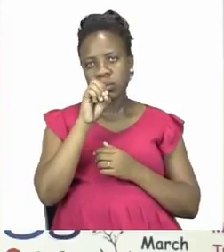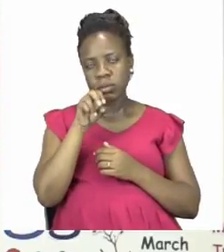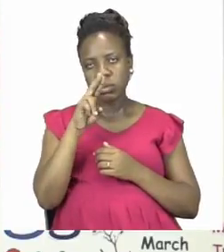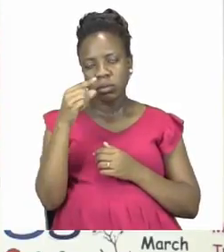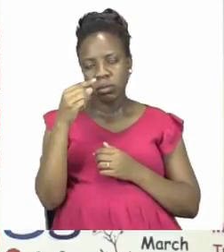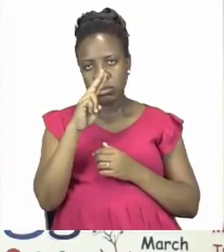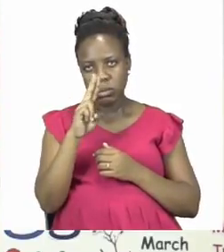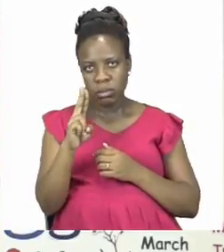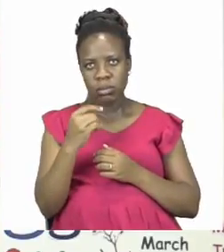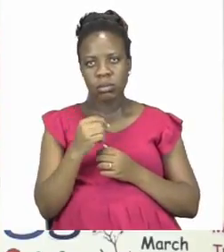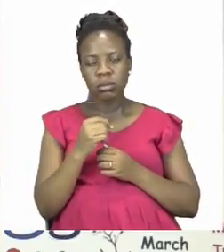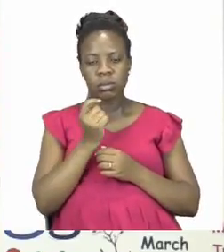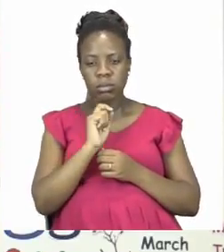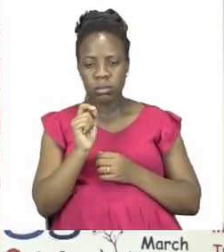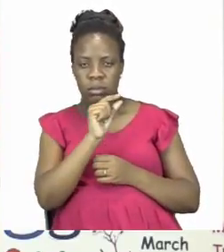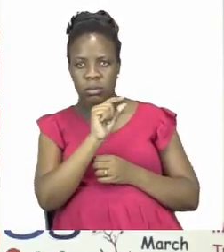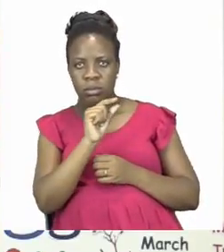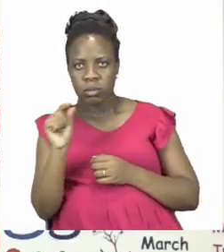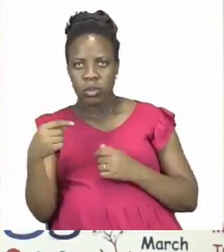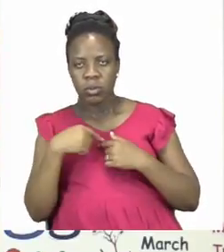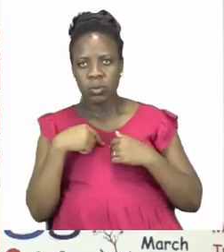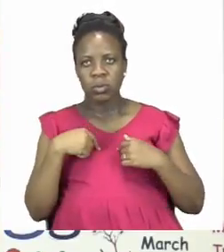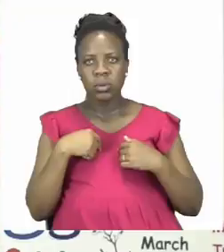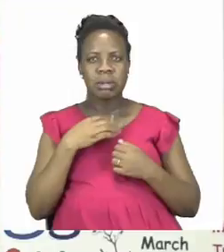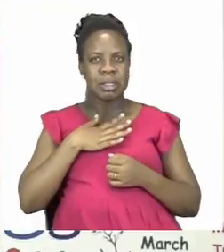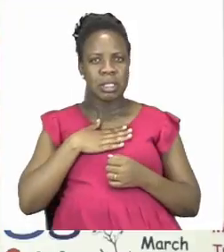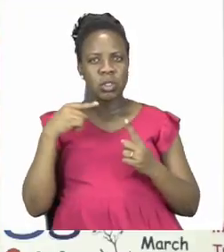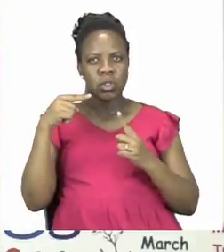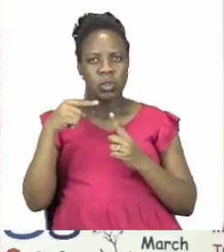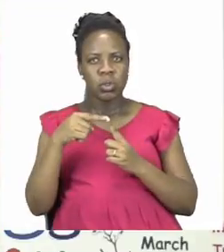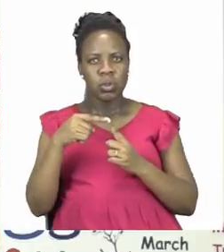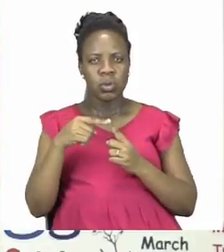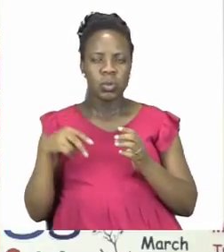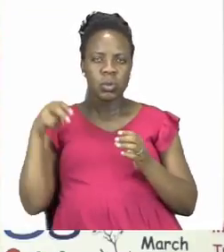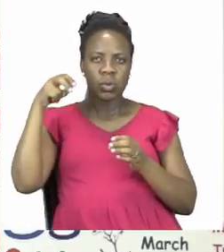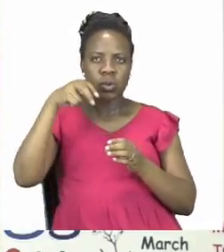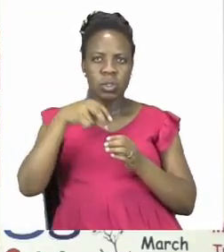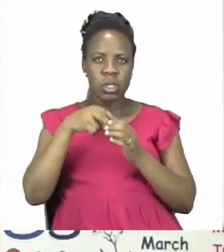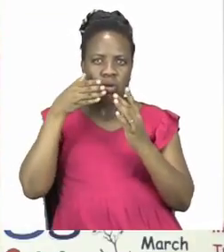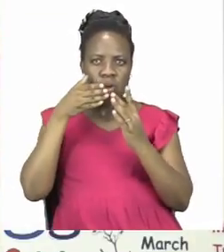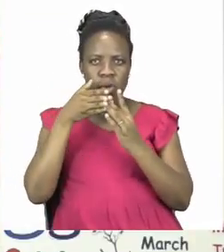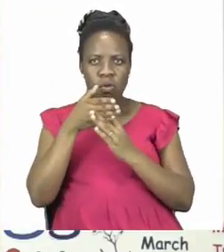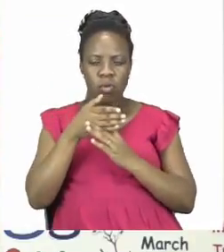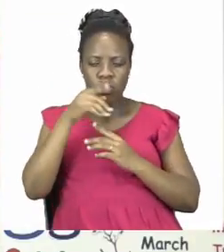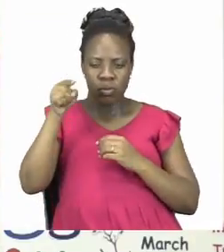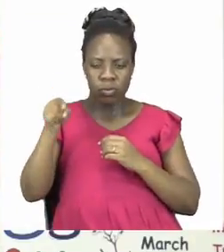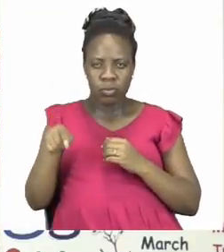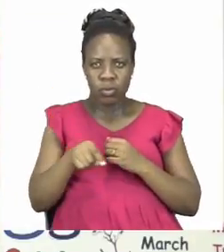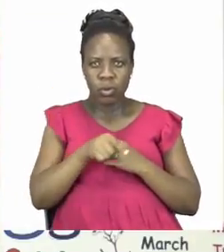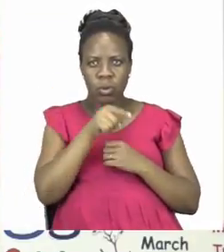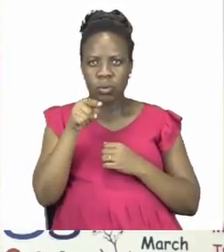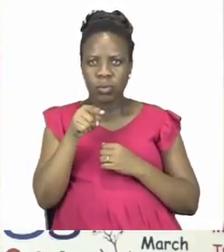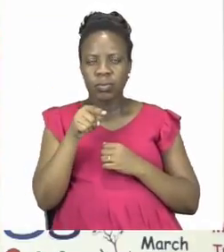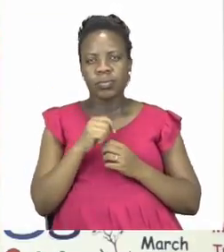you do because it's lots and lots of fun. Now remember everyone once again when you write your sentences you make